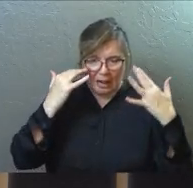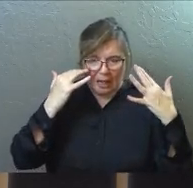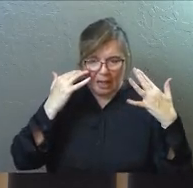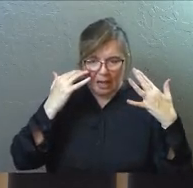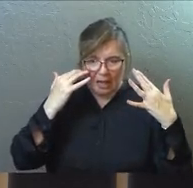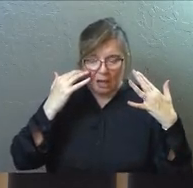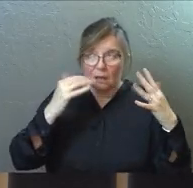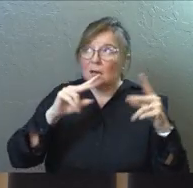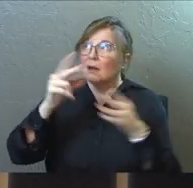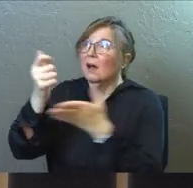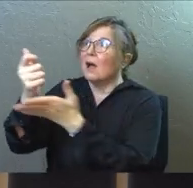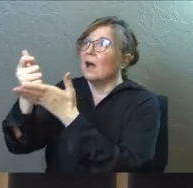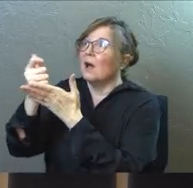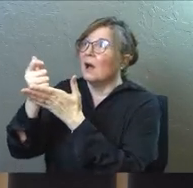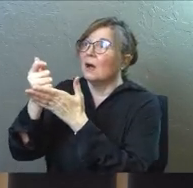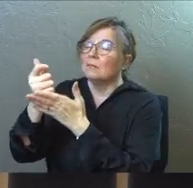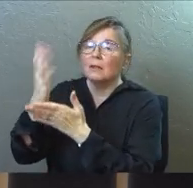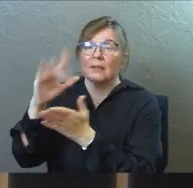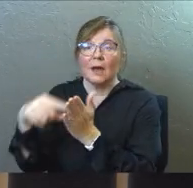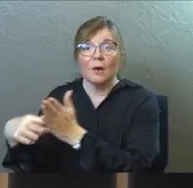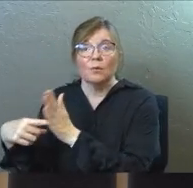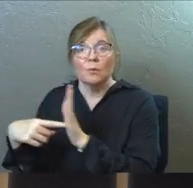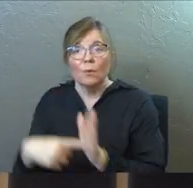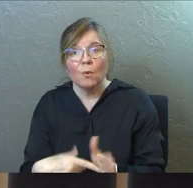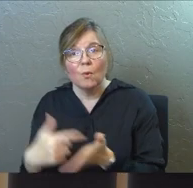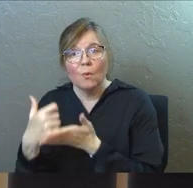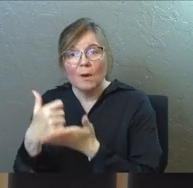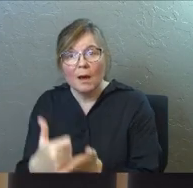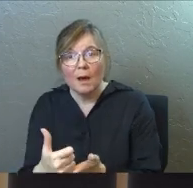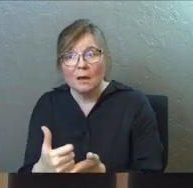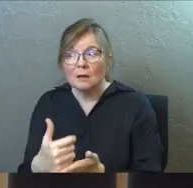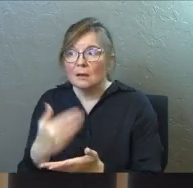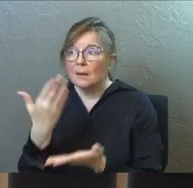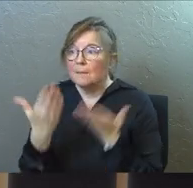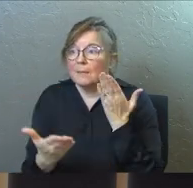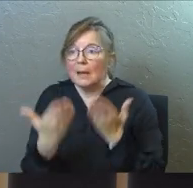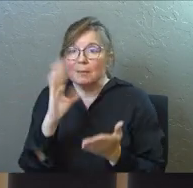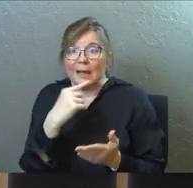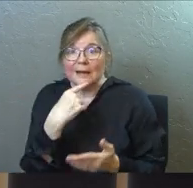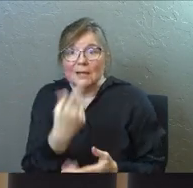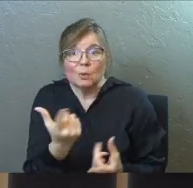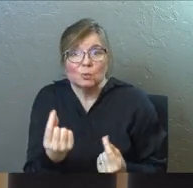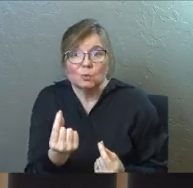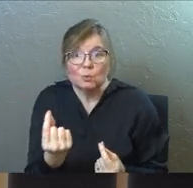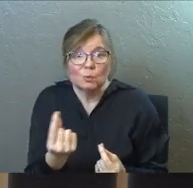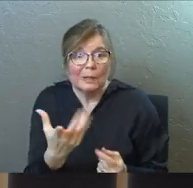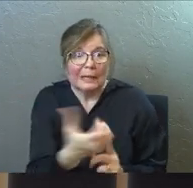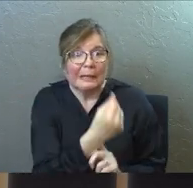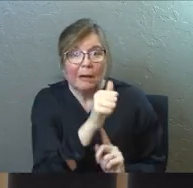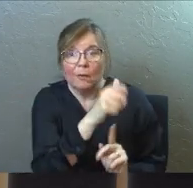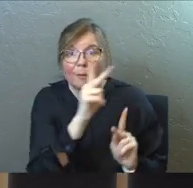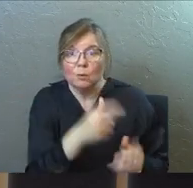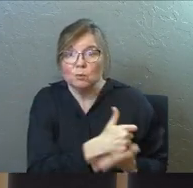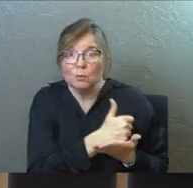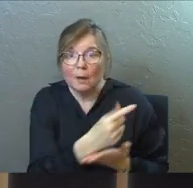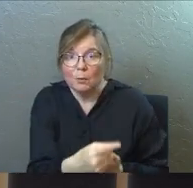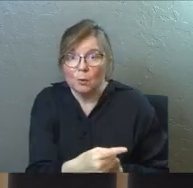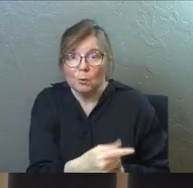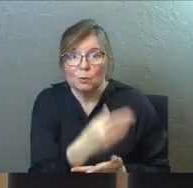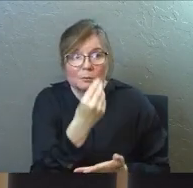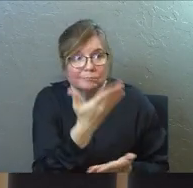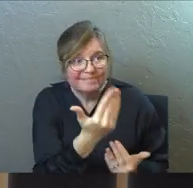didn't have before. He may tell you to go after a person you'd never gone after before. Who knows what God is going to do? It's specific to your situation.